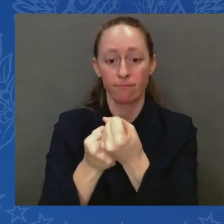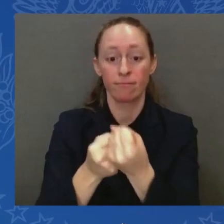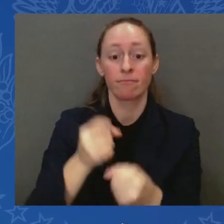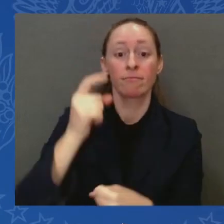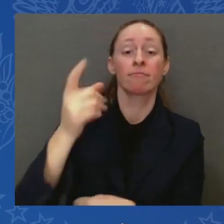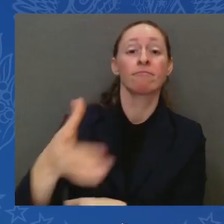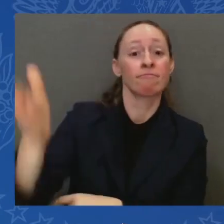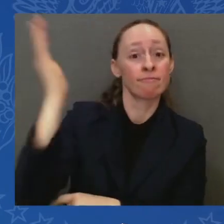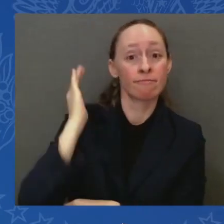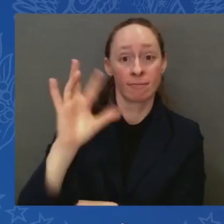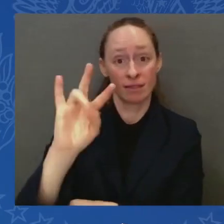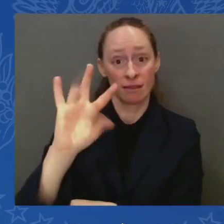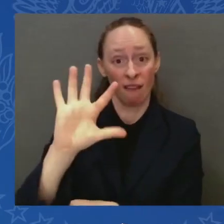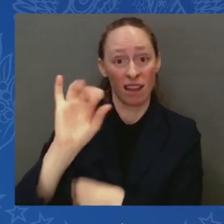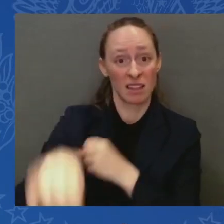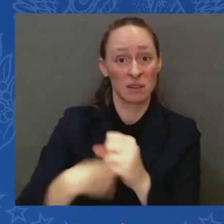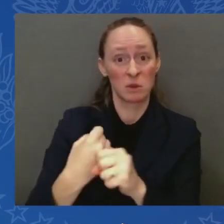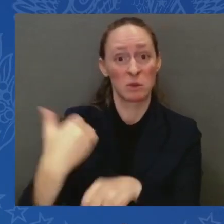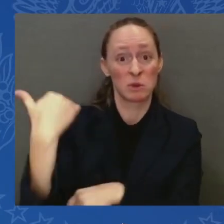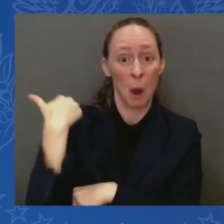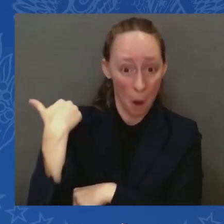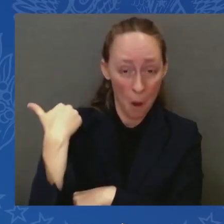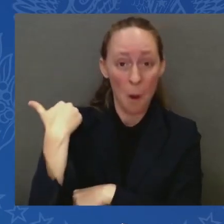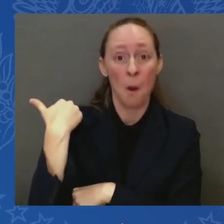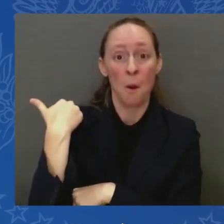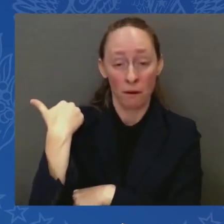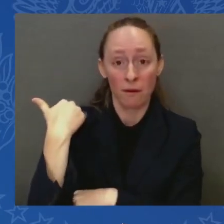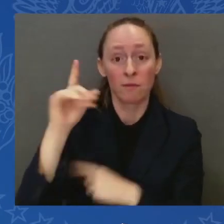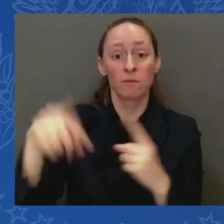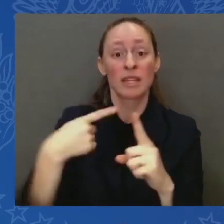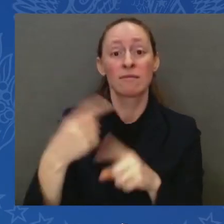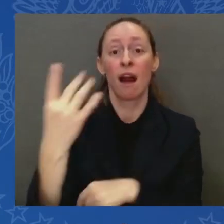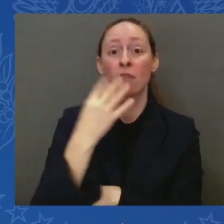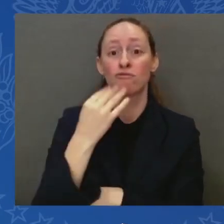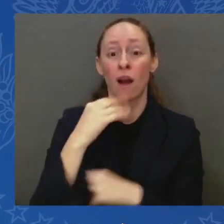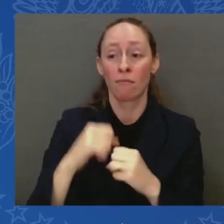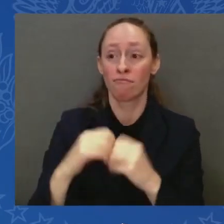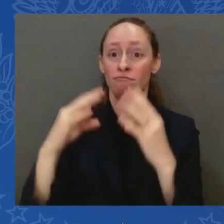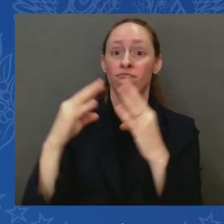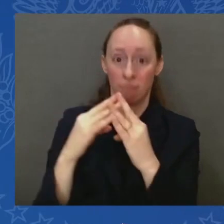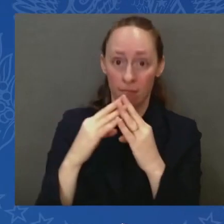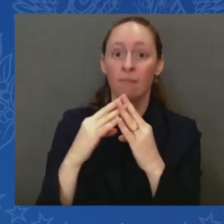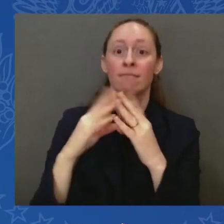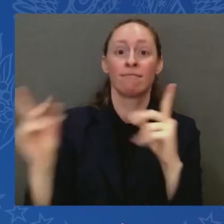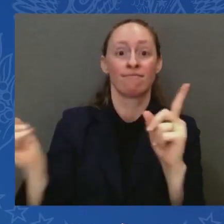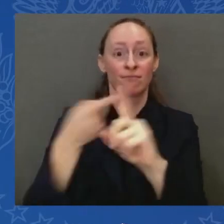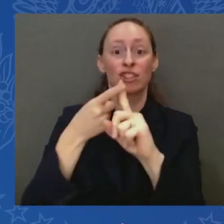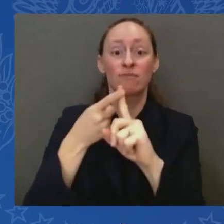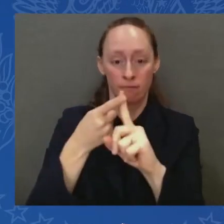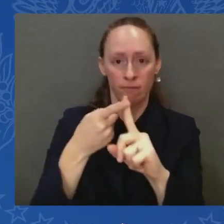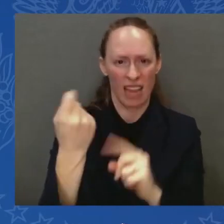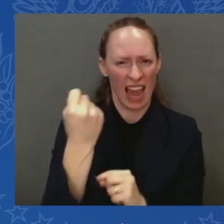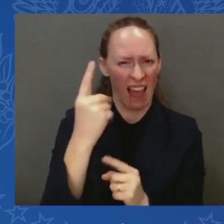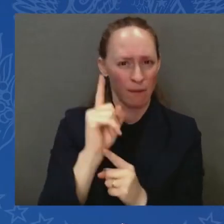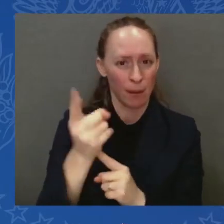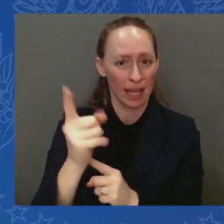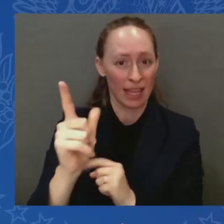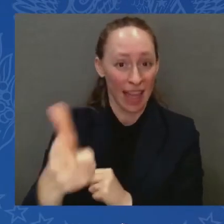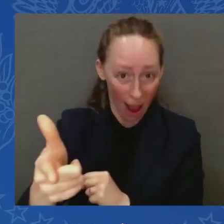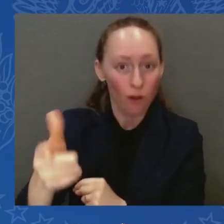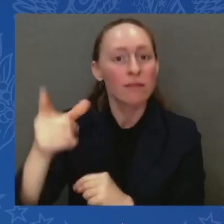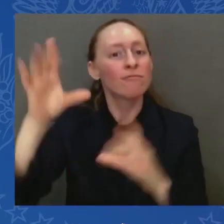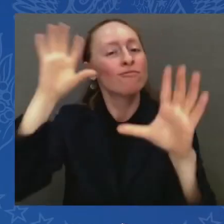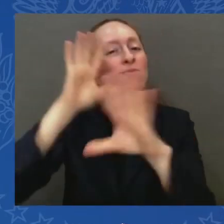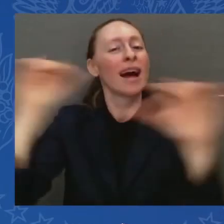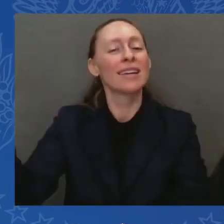States of America became the first nation to recognize Israel. We've stood by your side ever since. We're going to stand by your